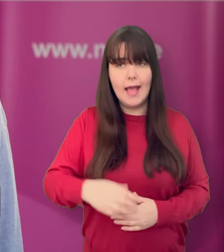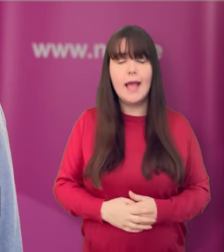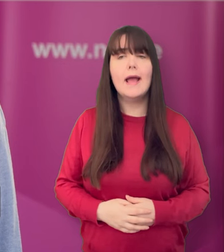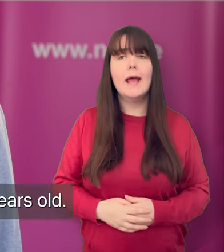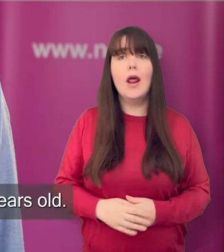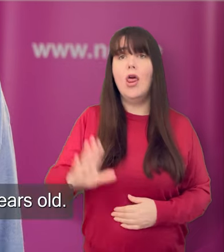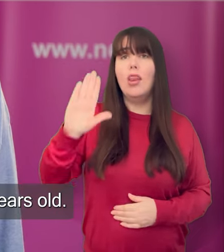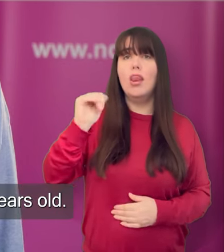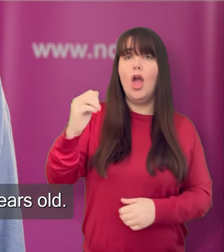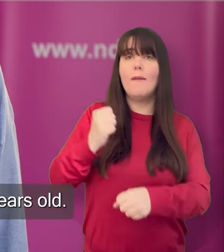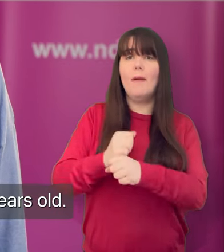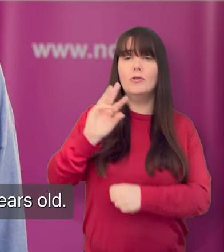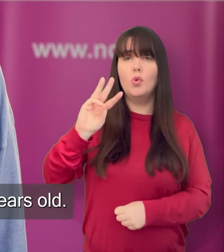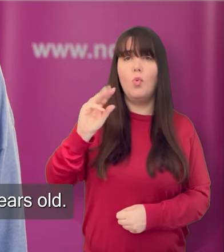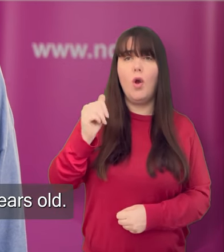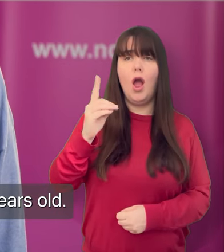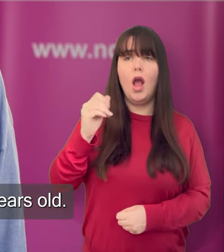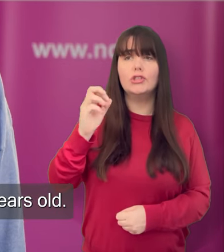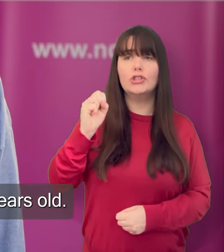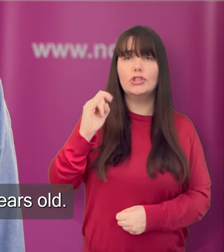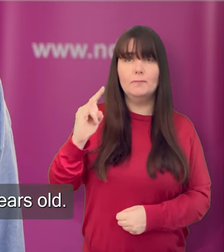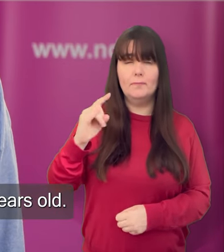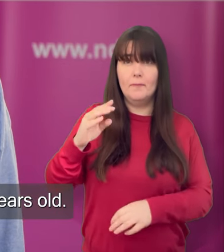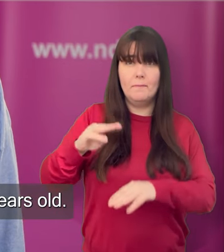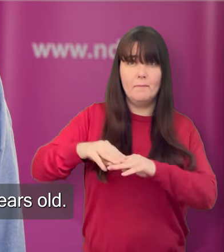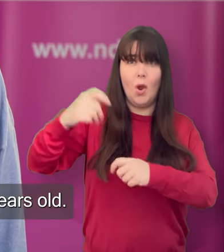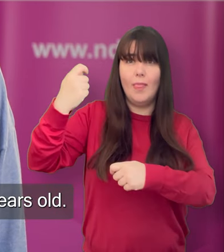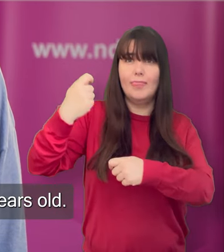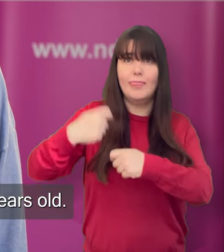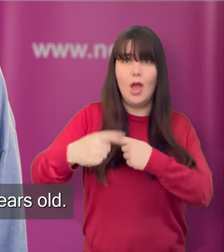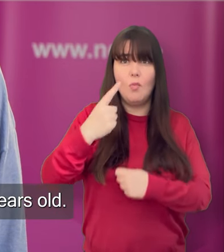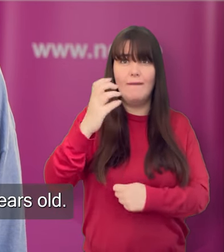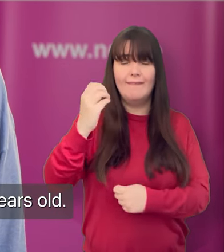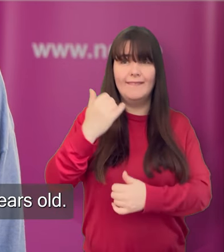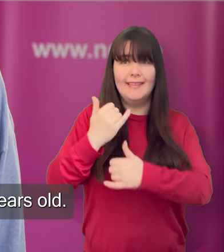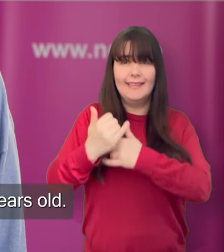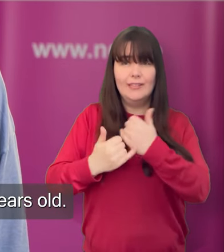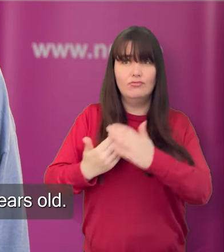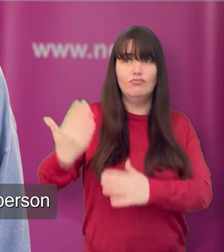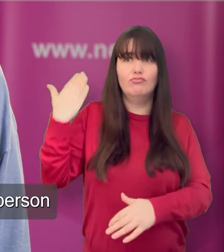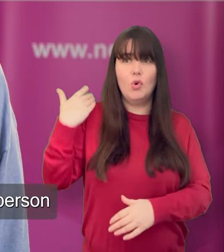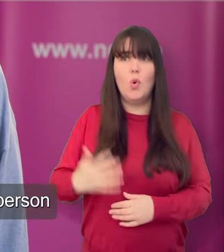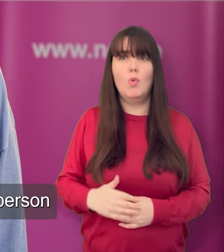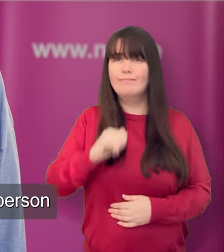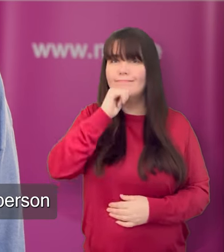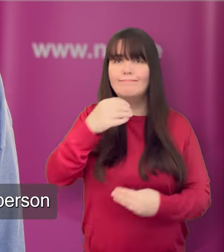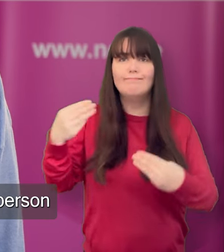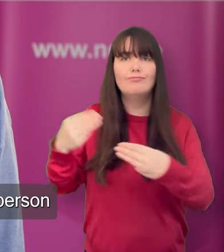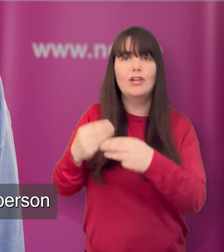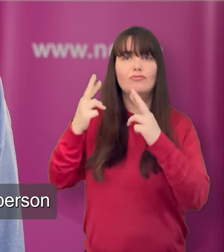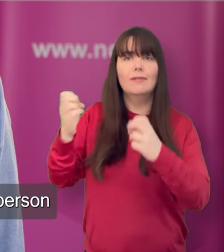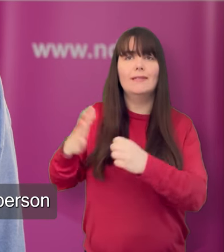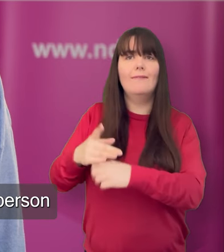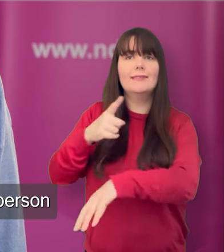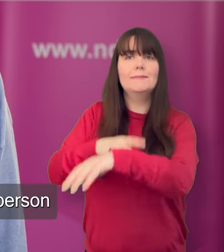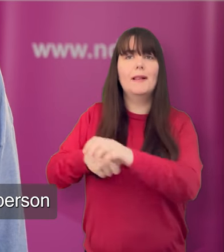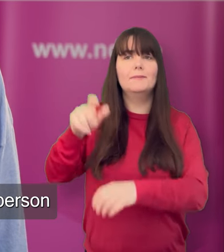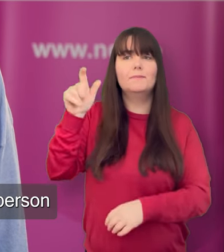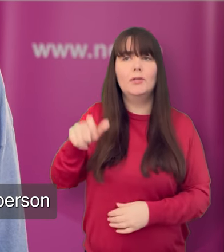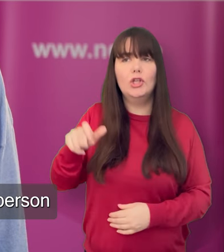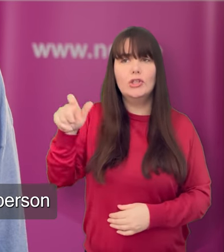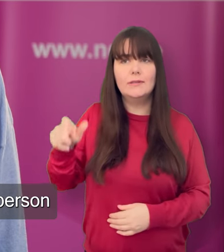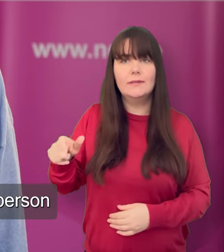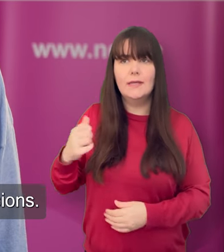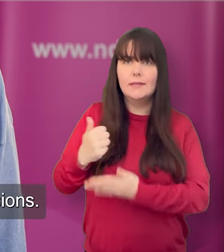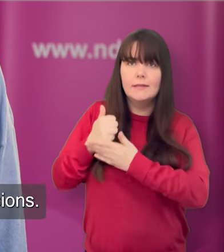Authority. The law about wardship is more than 150 years old. It doesn't protect the rights of a